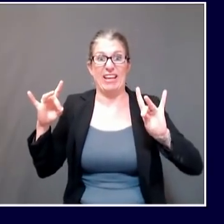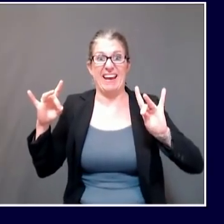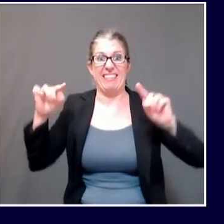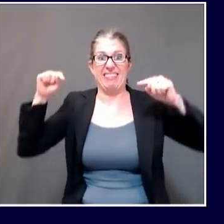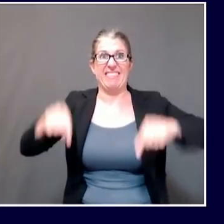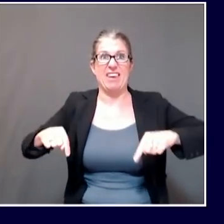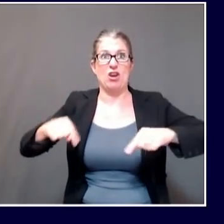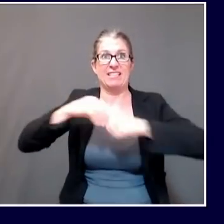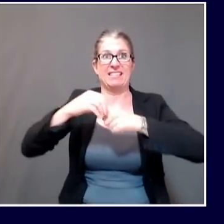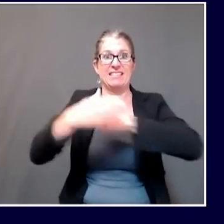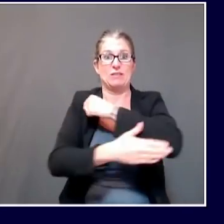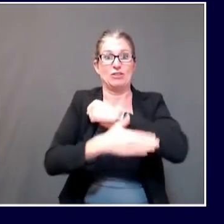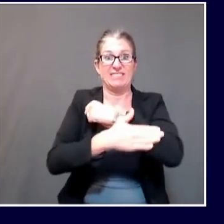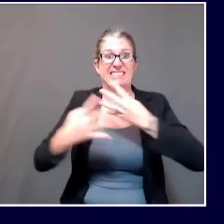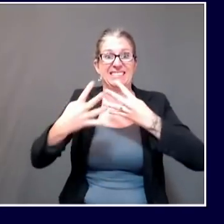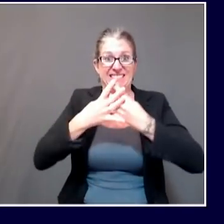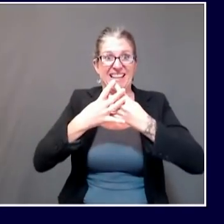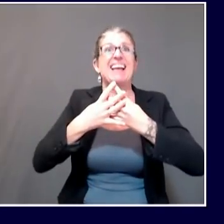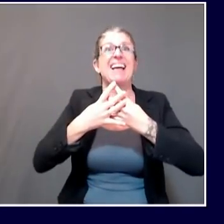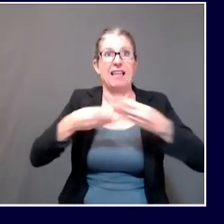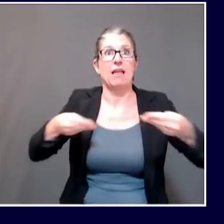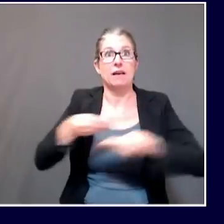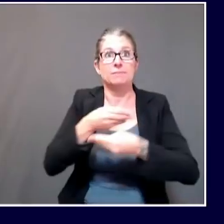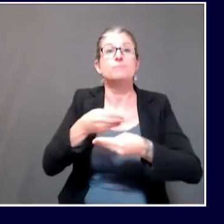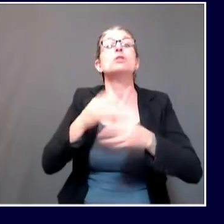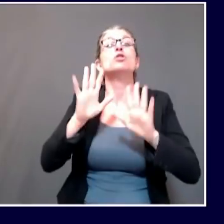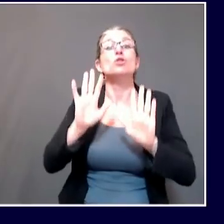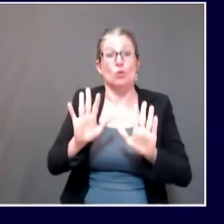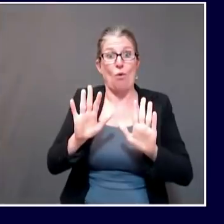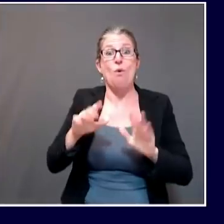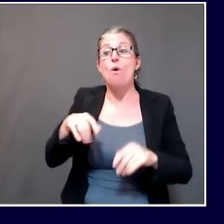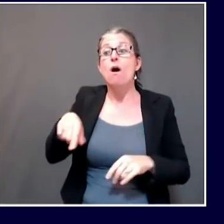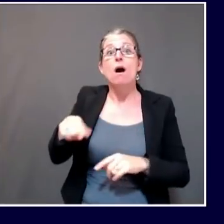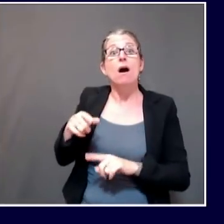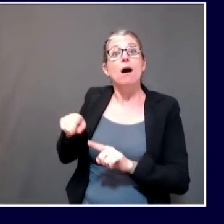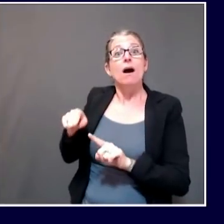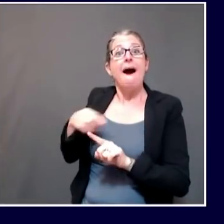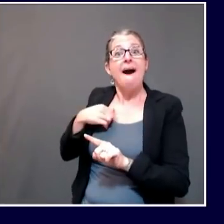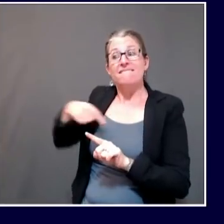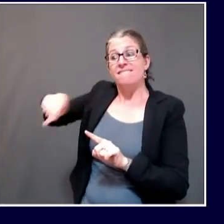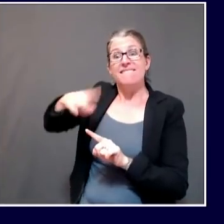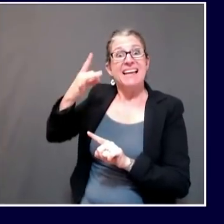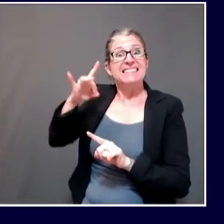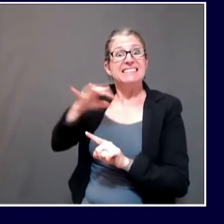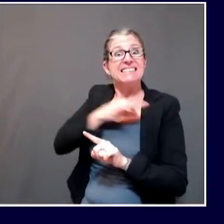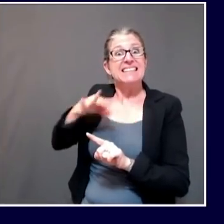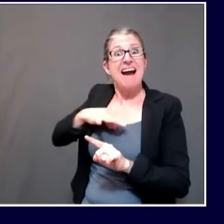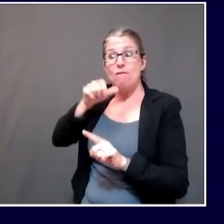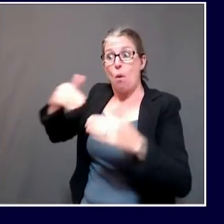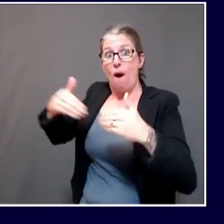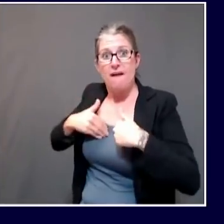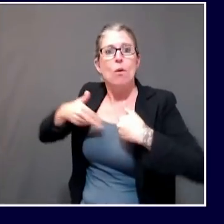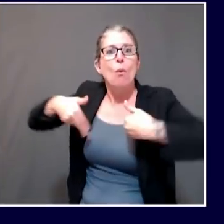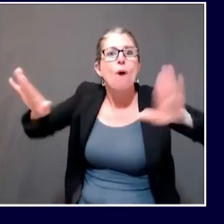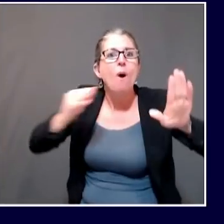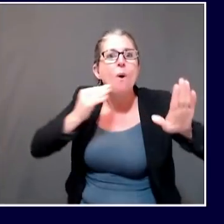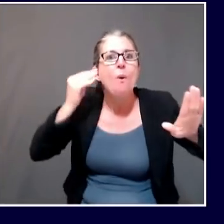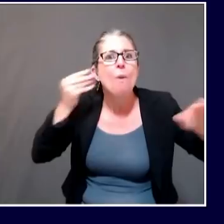All inclusive, there have been 66 total cases associated with the York County Jail.